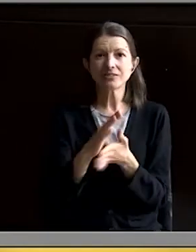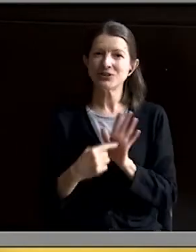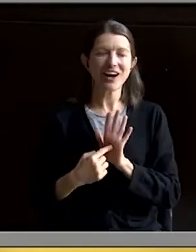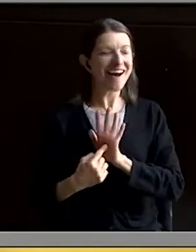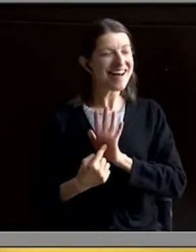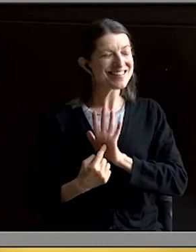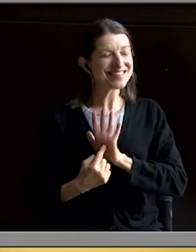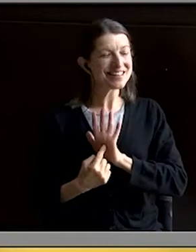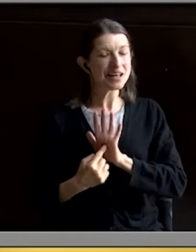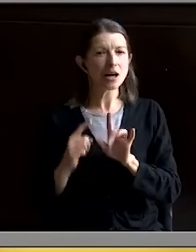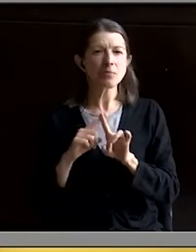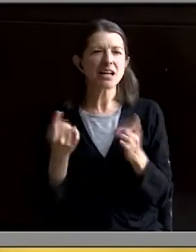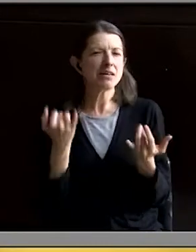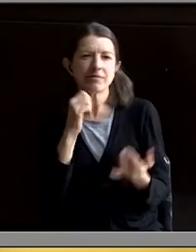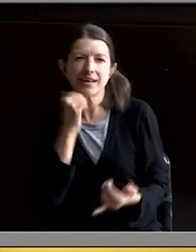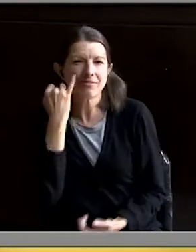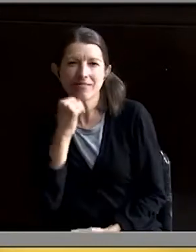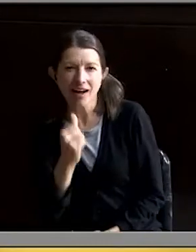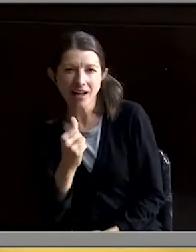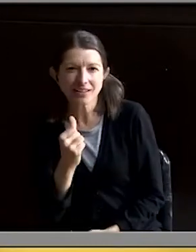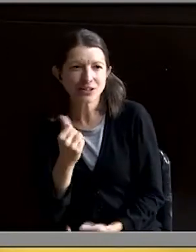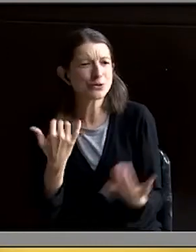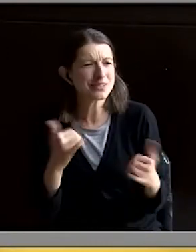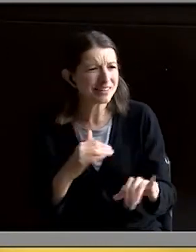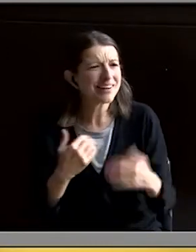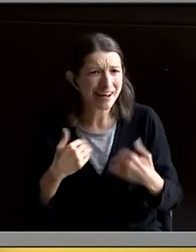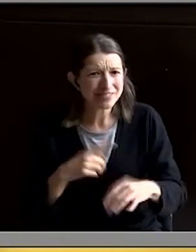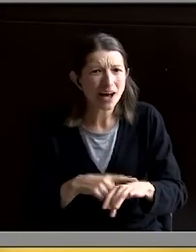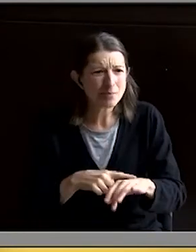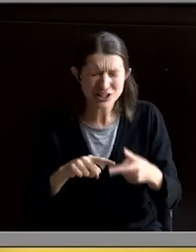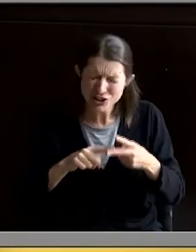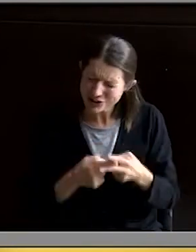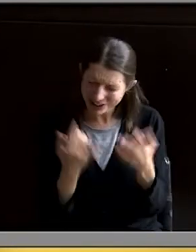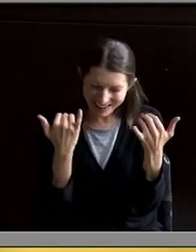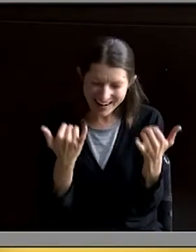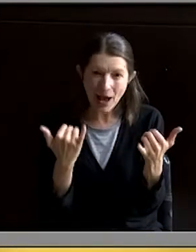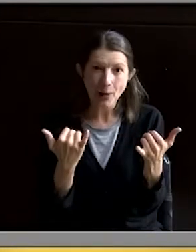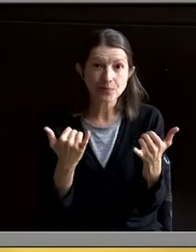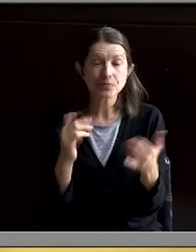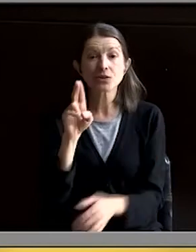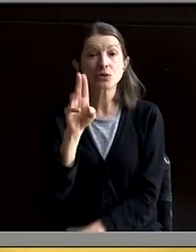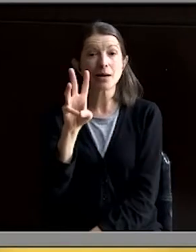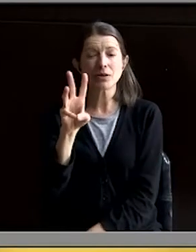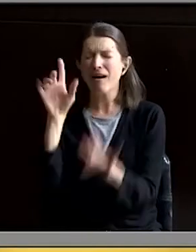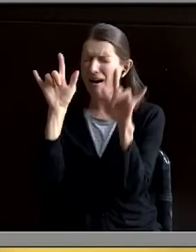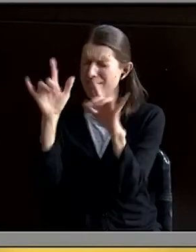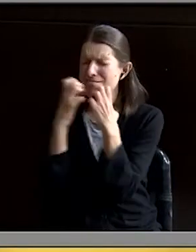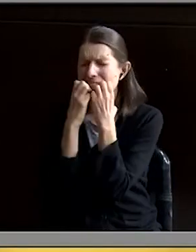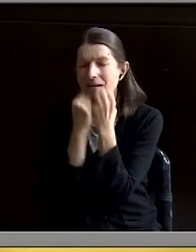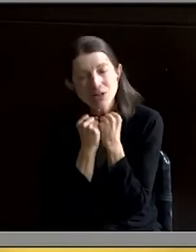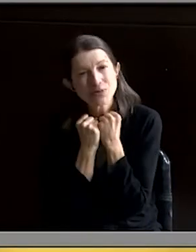but so what if it wasn't? There's still time, but you have to start now. To UW, I love you dearly.